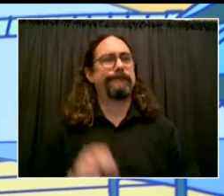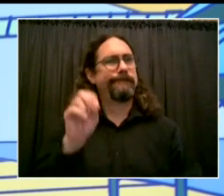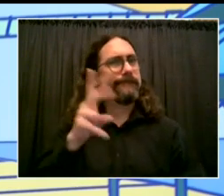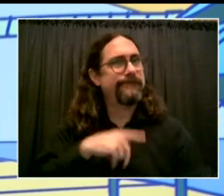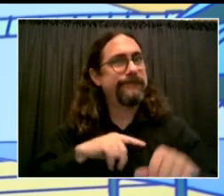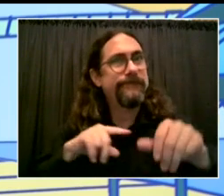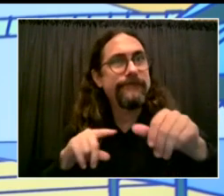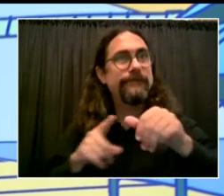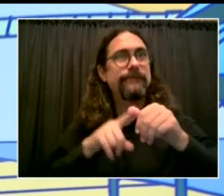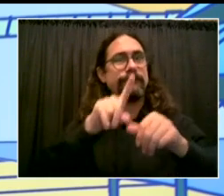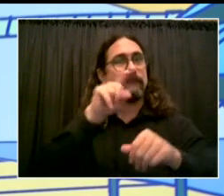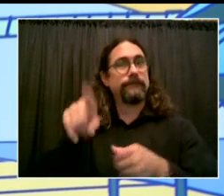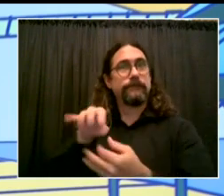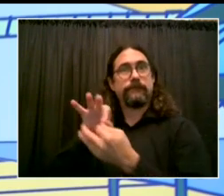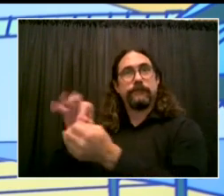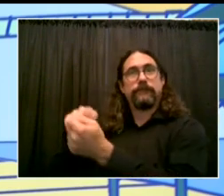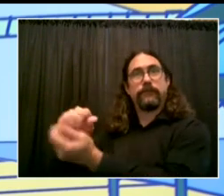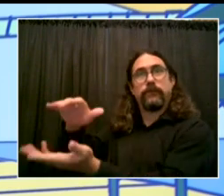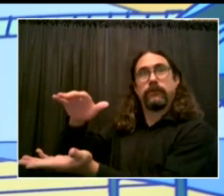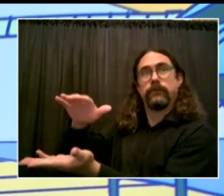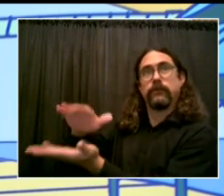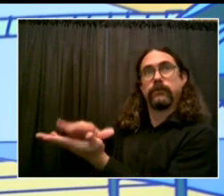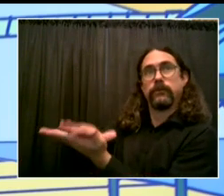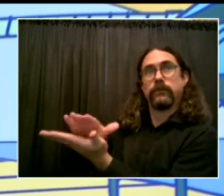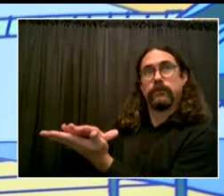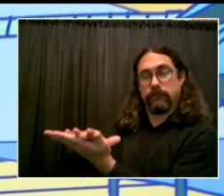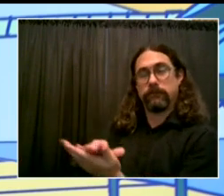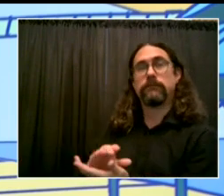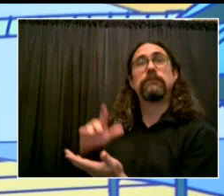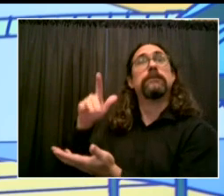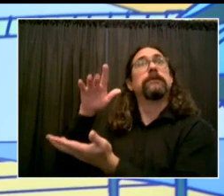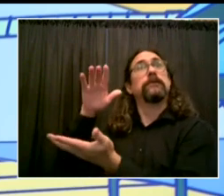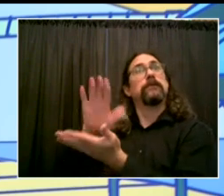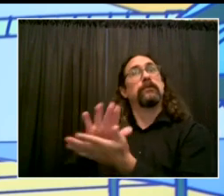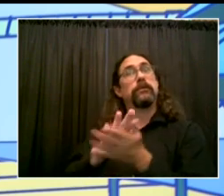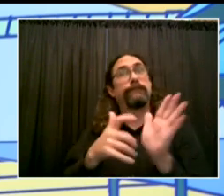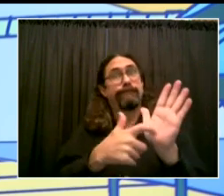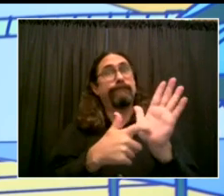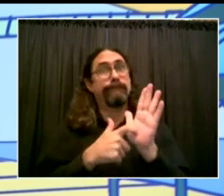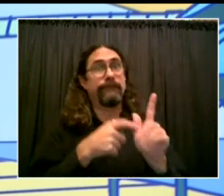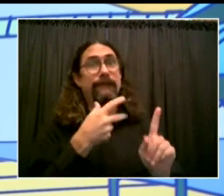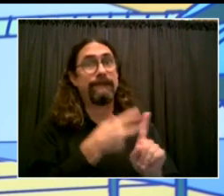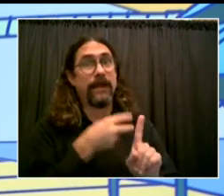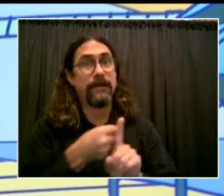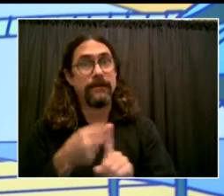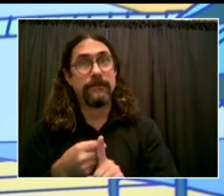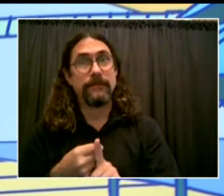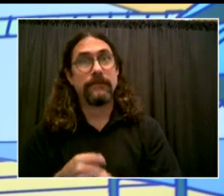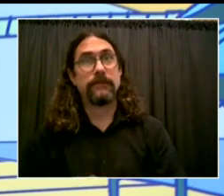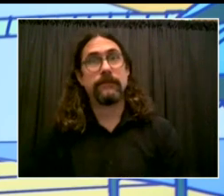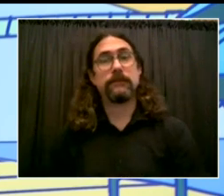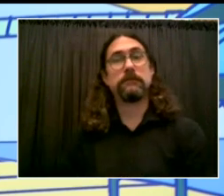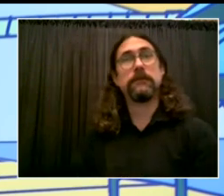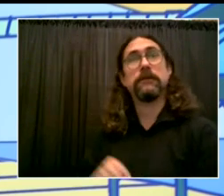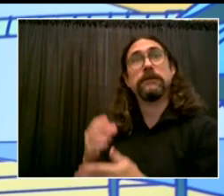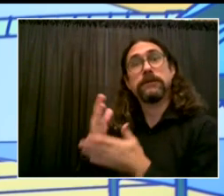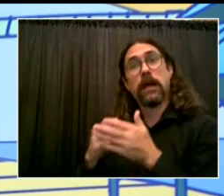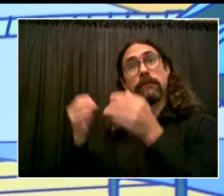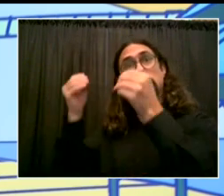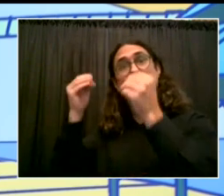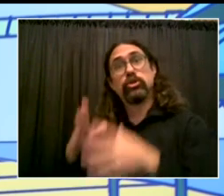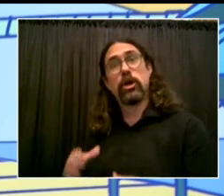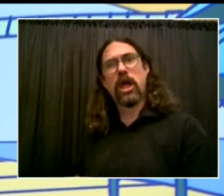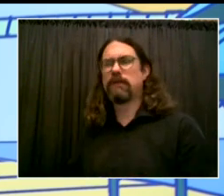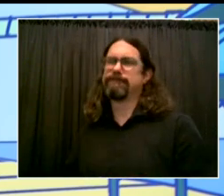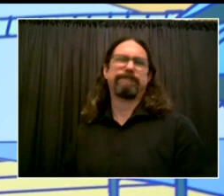So some teachers have said they would quit or risk being fired if the city follows through with the requiring mandatory vaccination. How